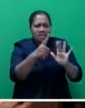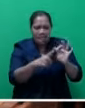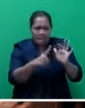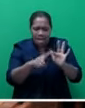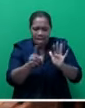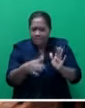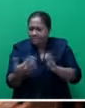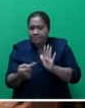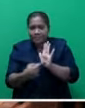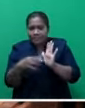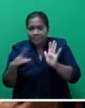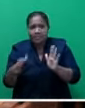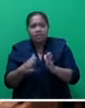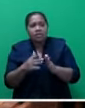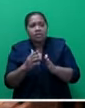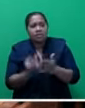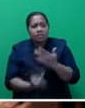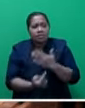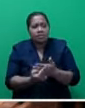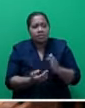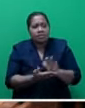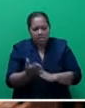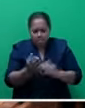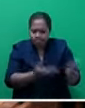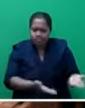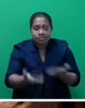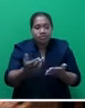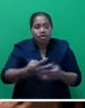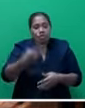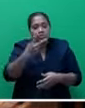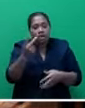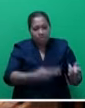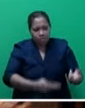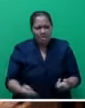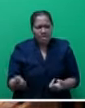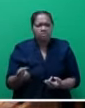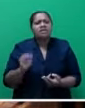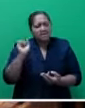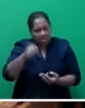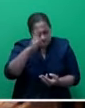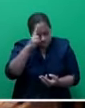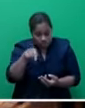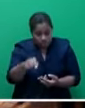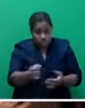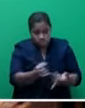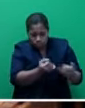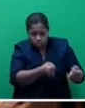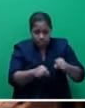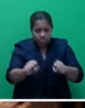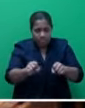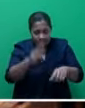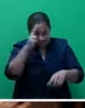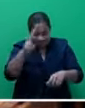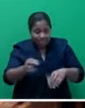gone to great lengths in reading out the 12 recommendations. Yes, Mr. Speaker Sir, this strategy and this national action